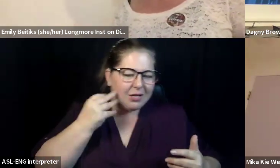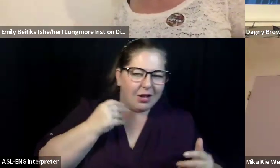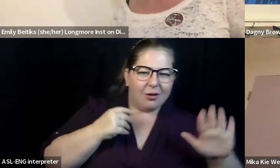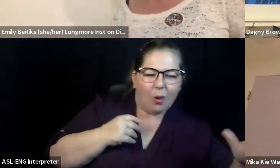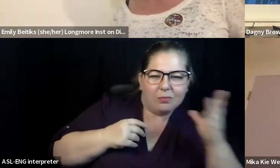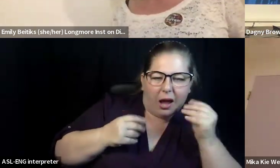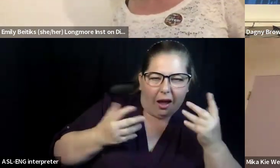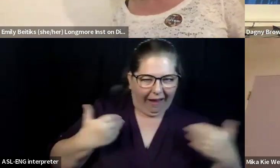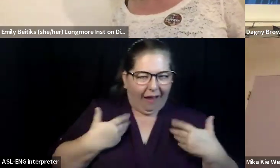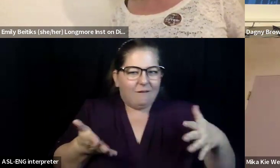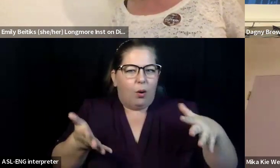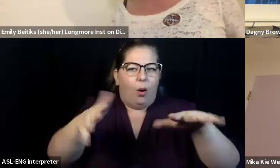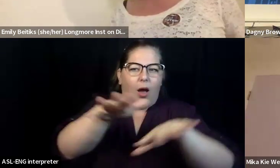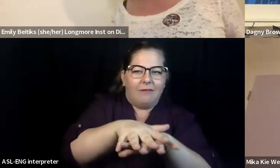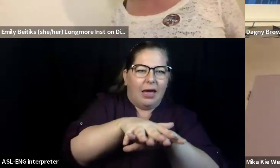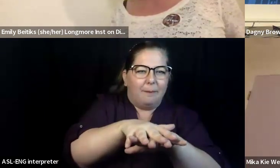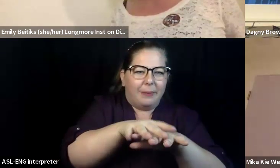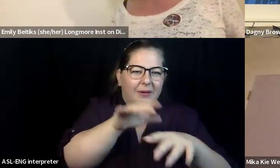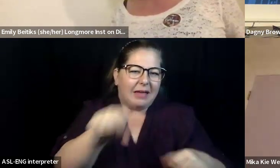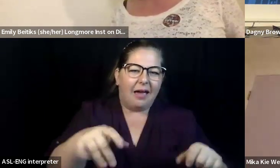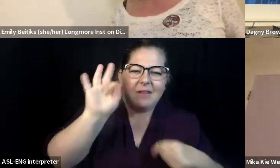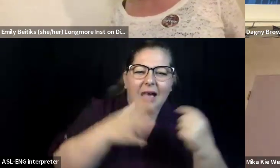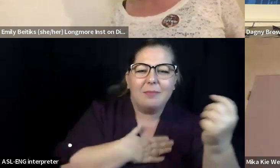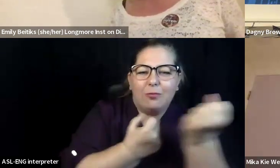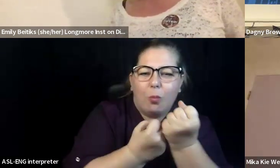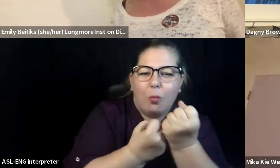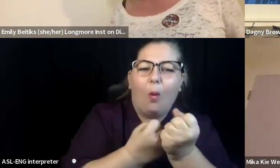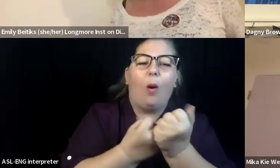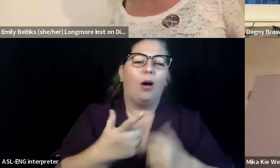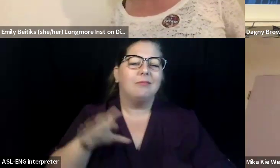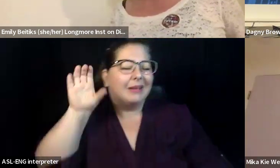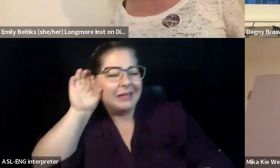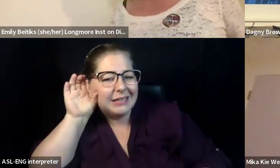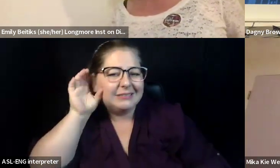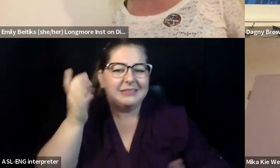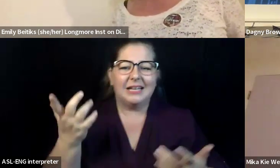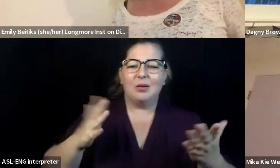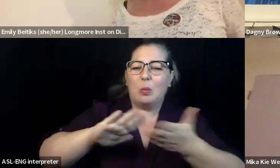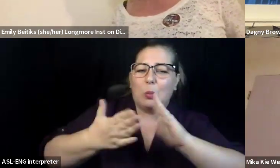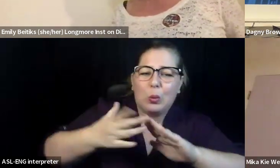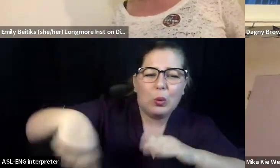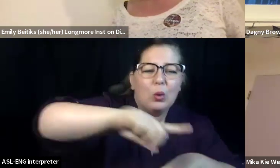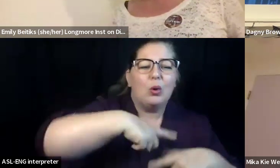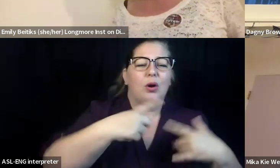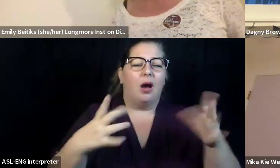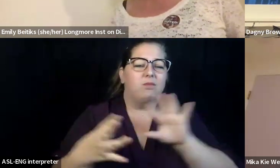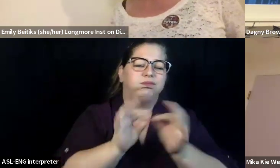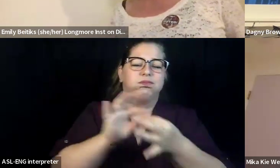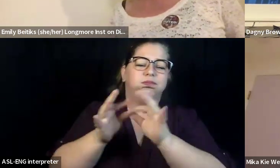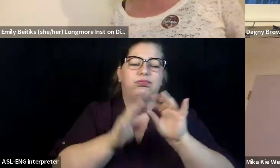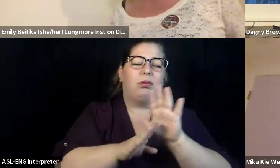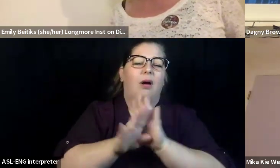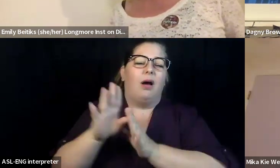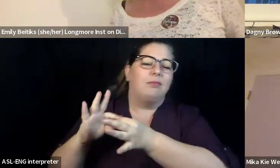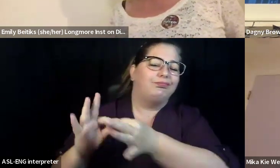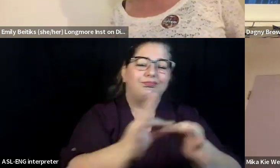um, I think since we've, we're starting to see duplicate comments in the Q and A, we can do duplicate comments from our, um, folks who would like to,